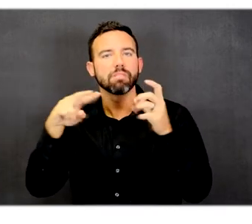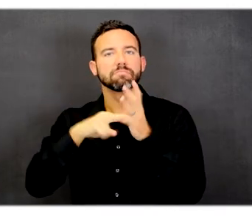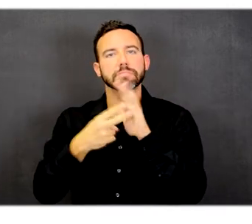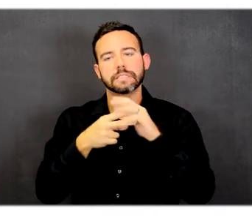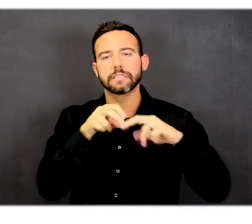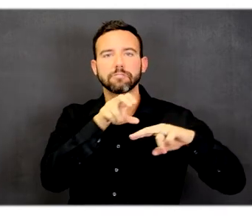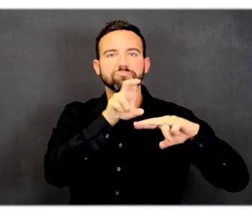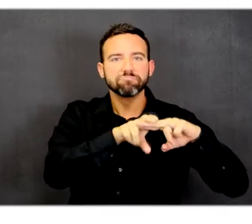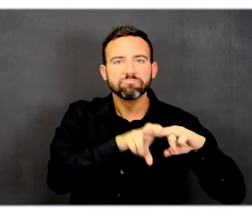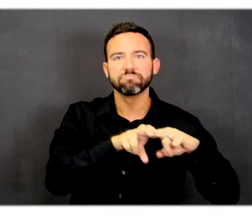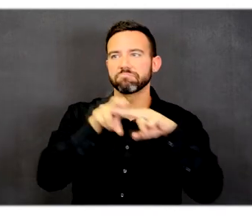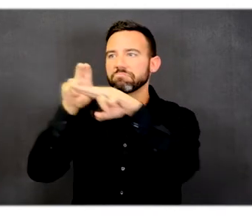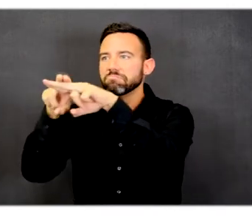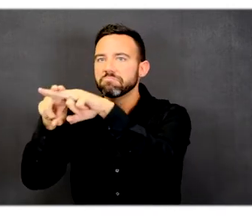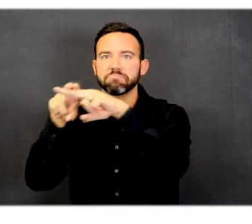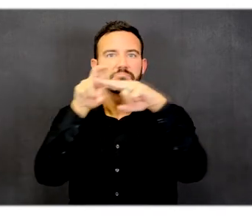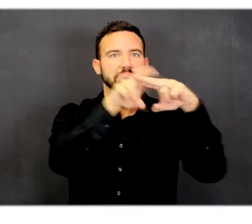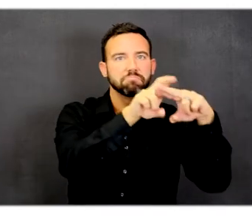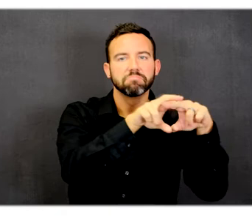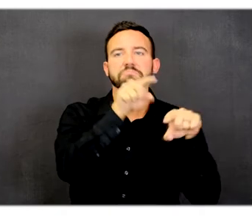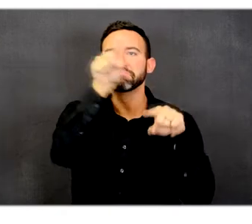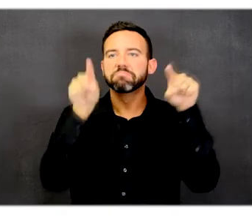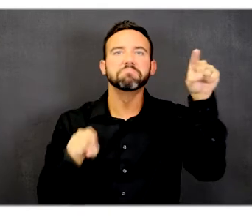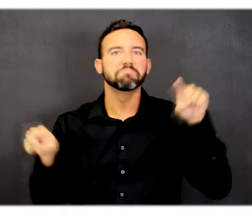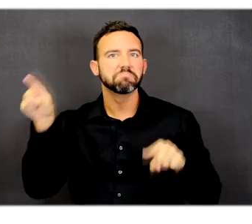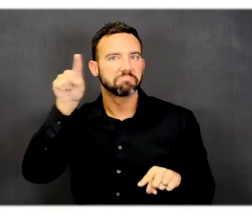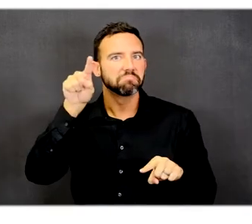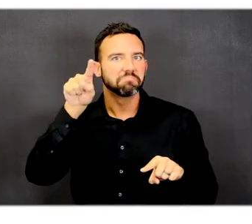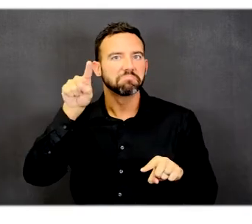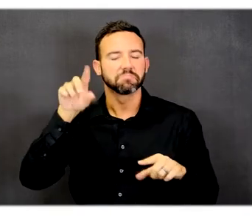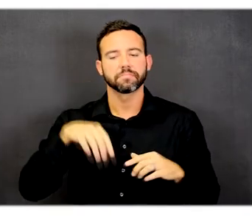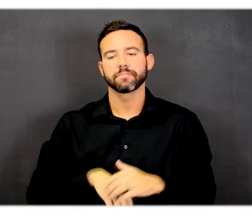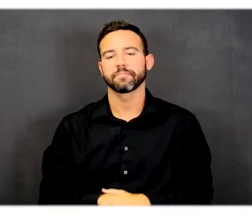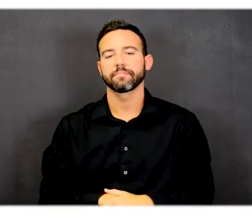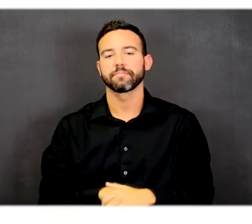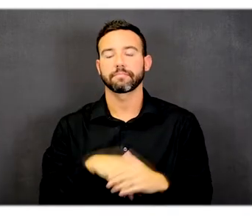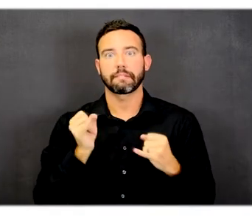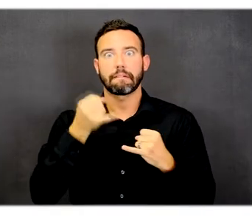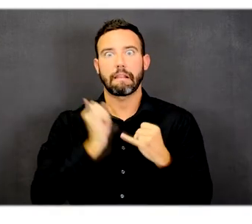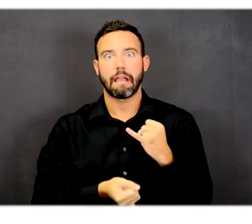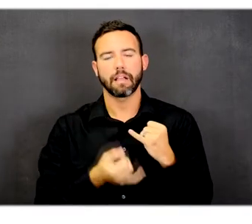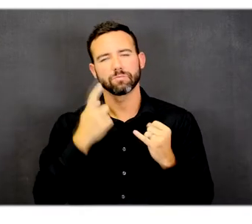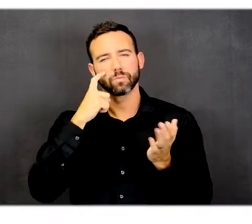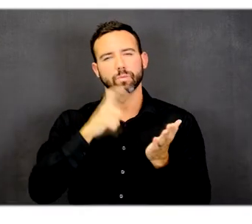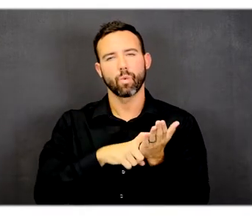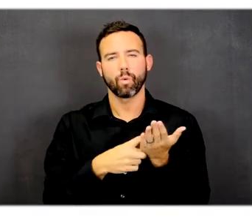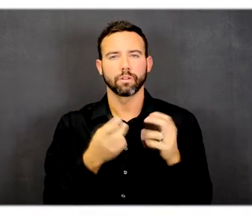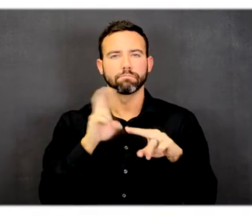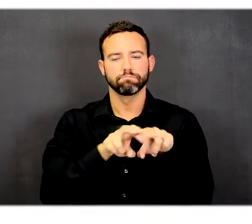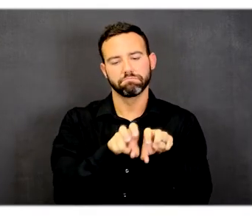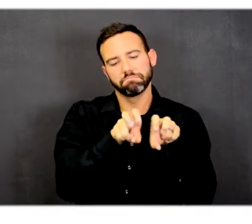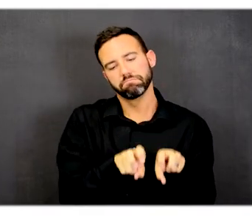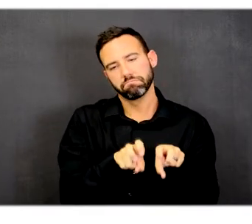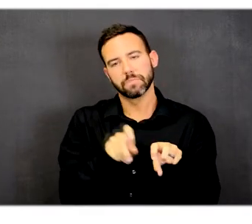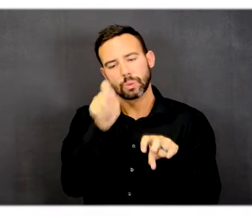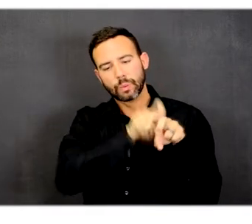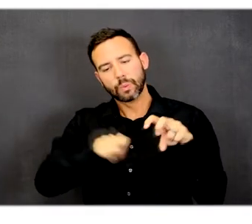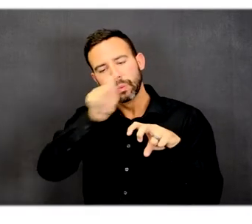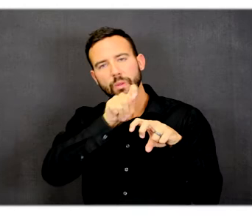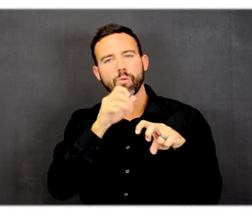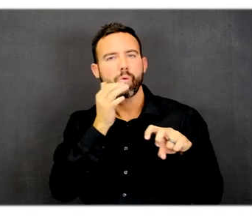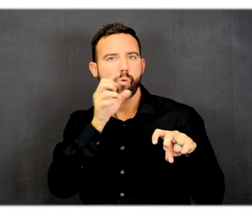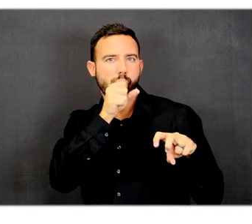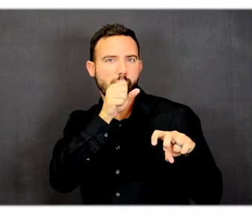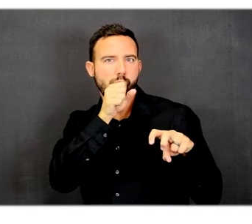throughout the facility. Last in the legend is a bench in an orange circle. That represents path nodes